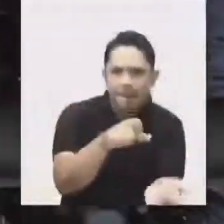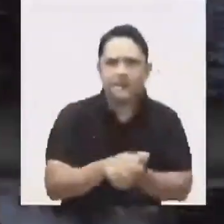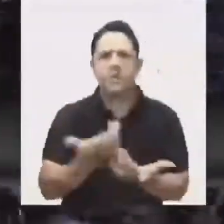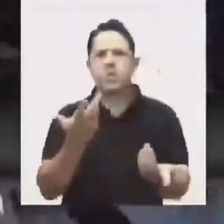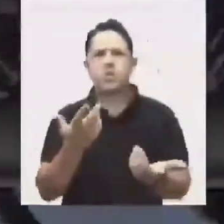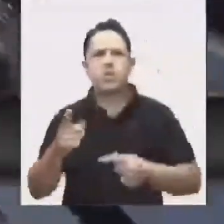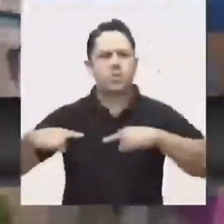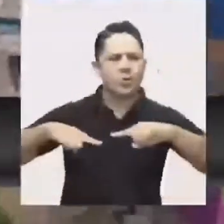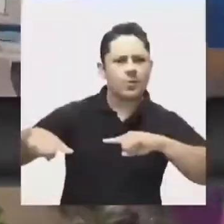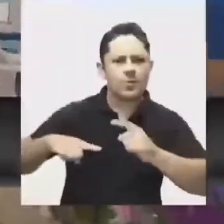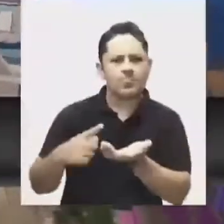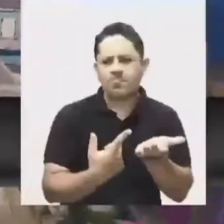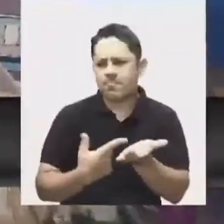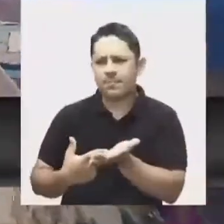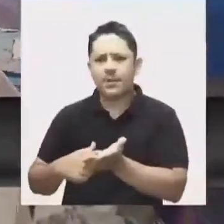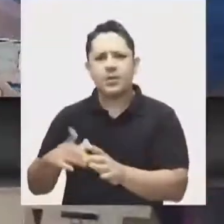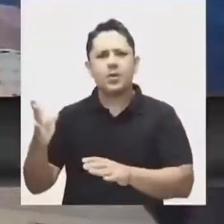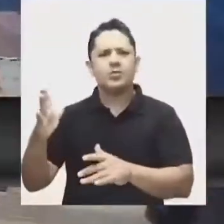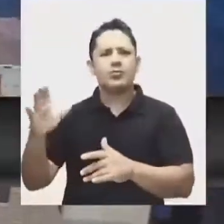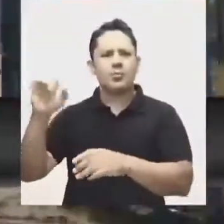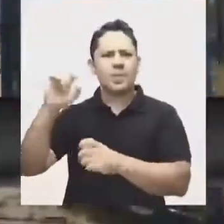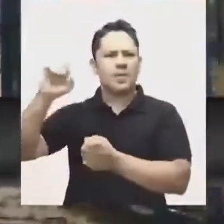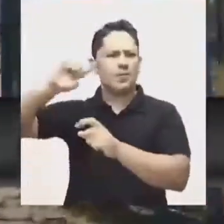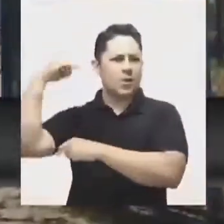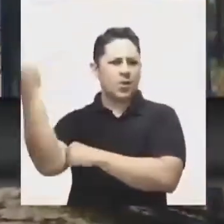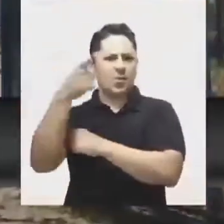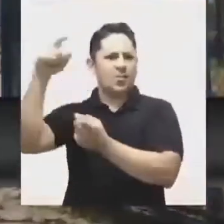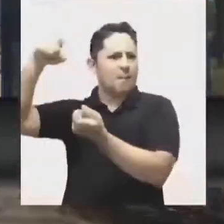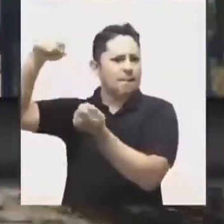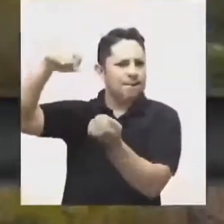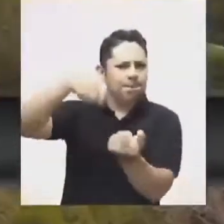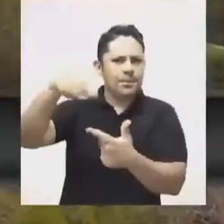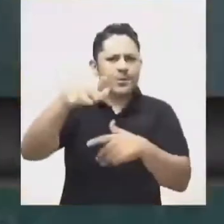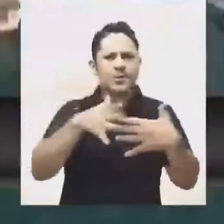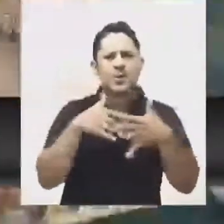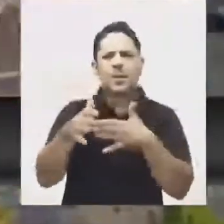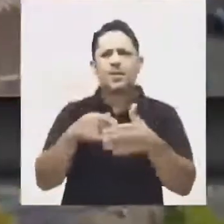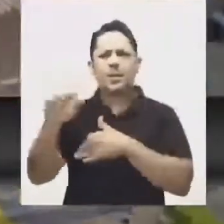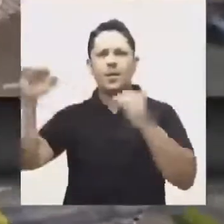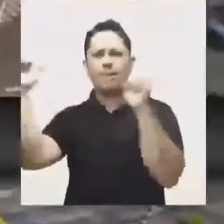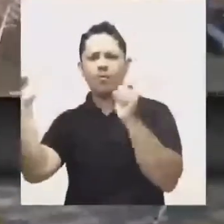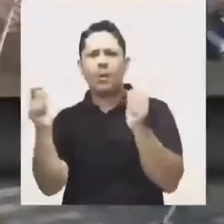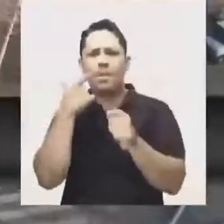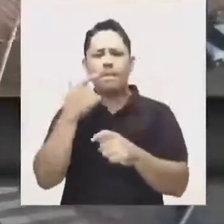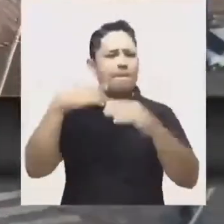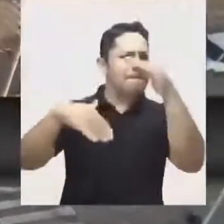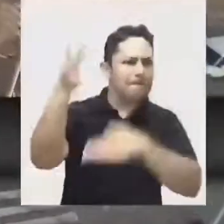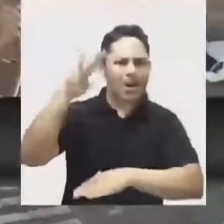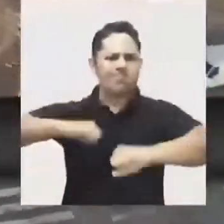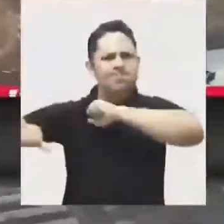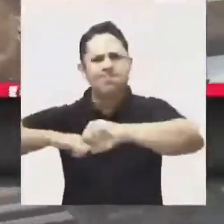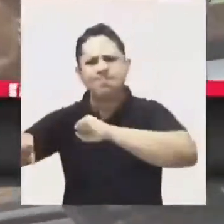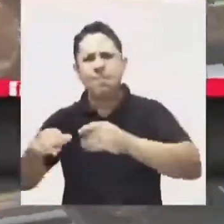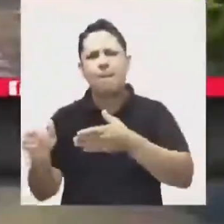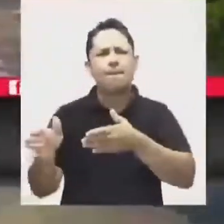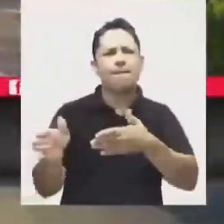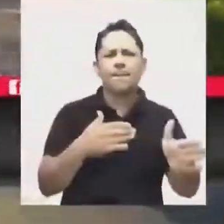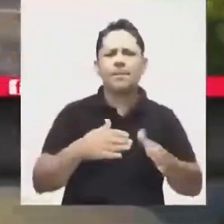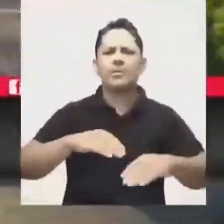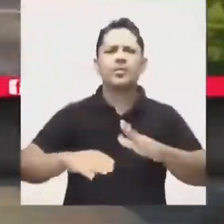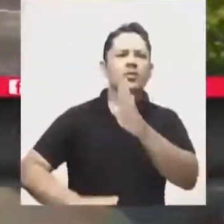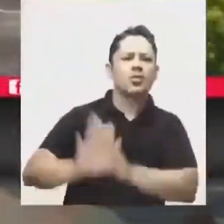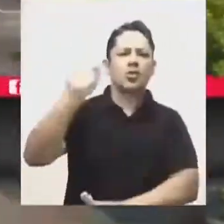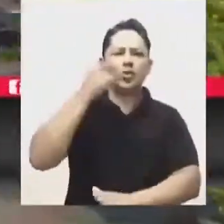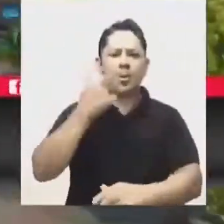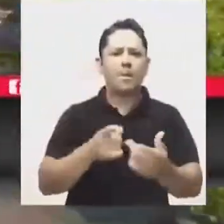Sources of funding assertive coordination with the general role of the system that enables more resources to invest in the archipelago, greater management